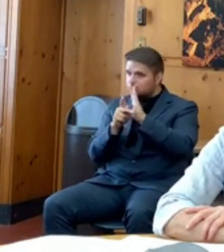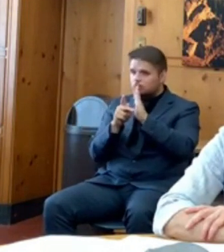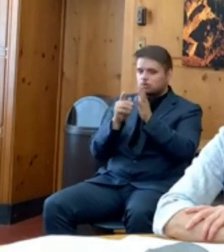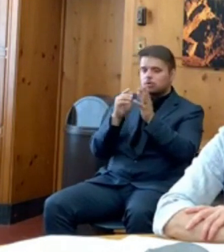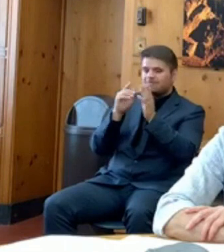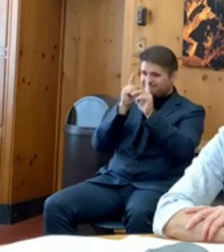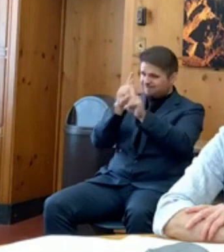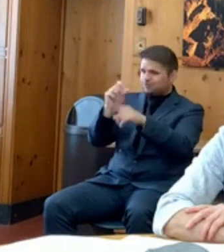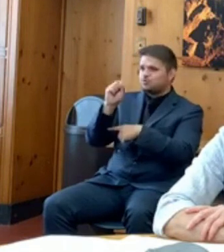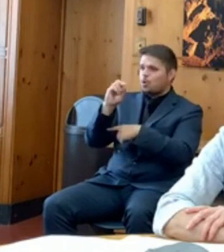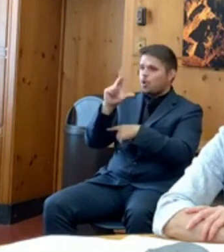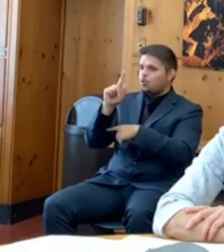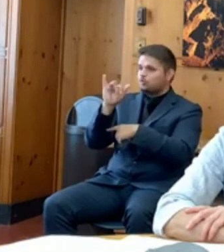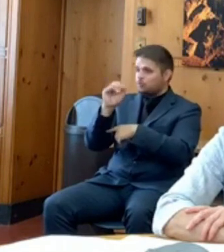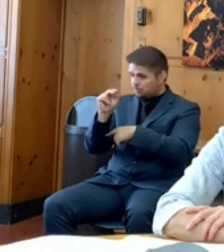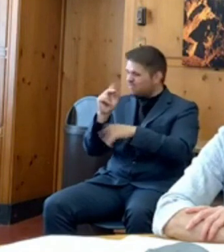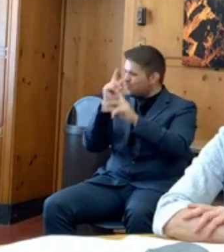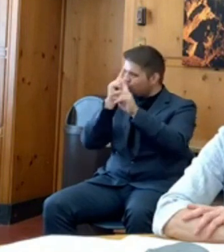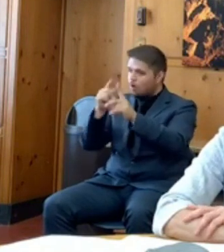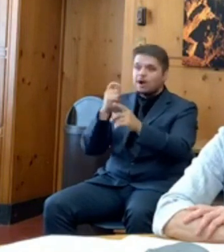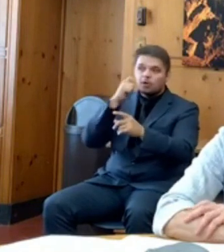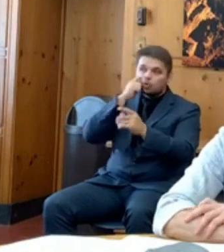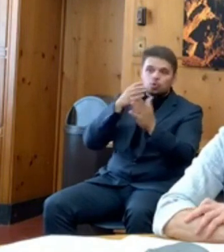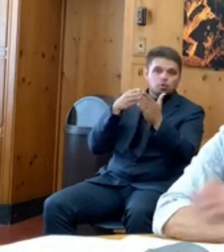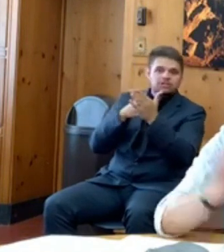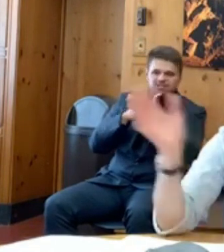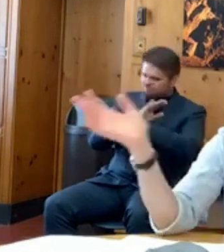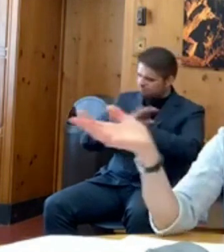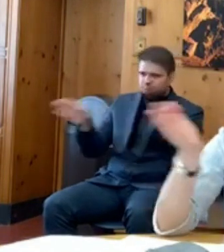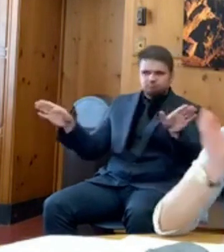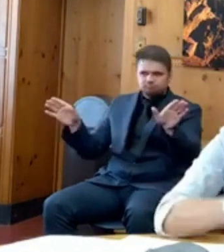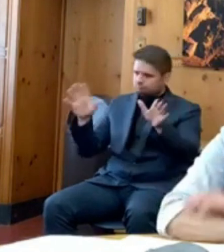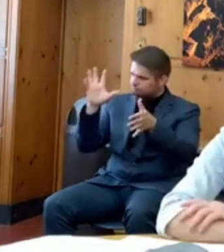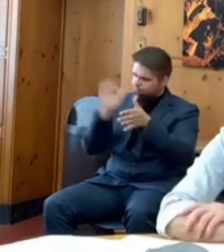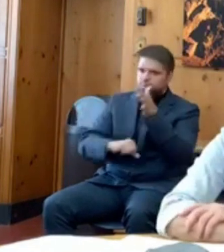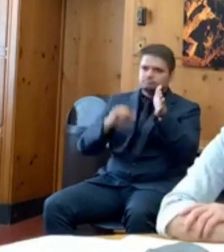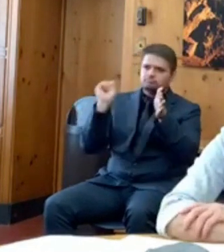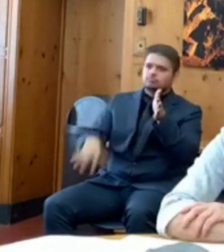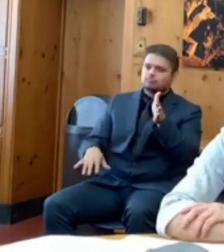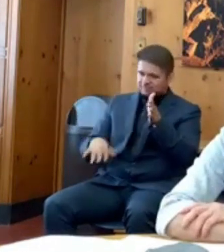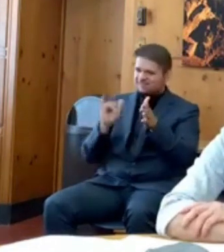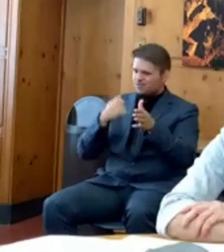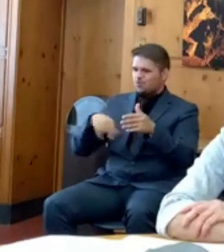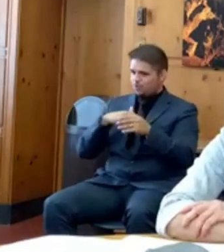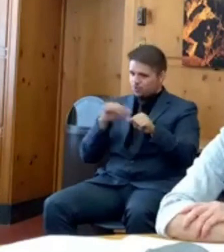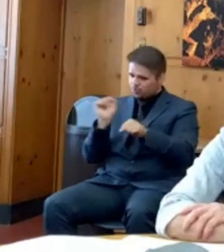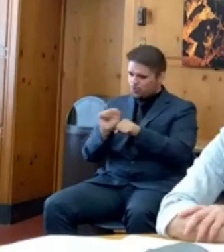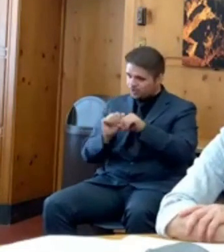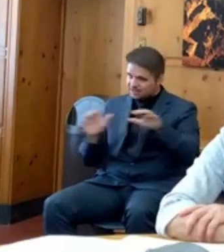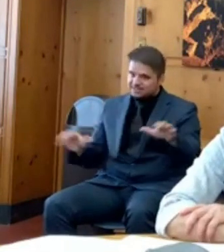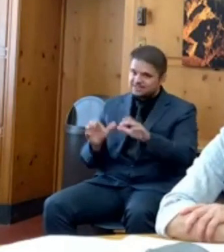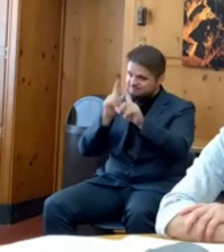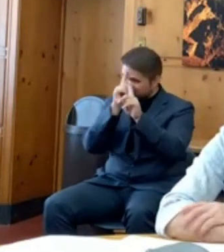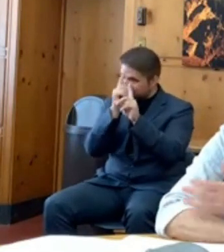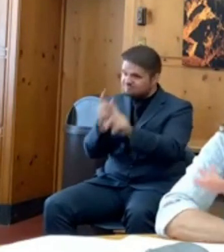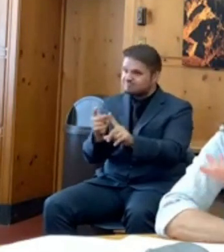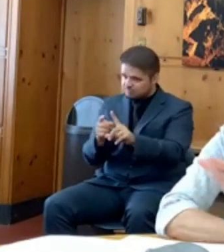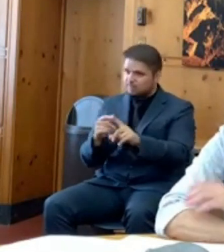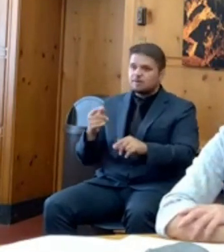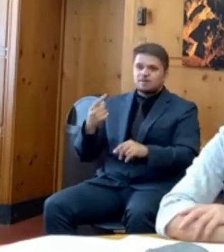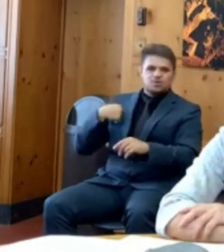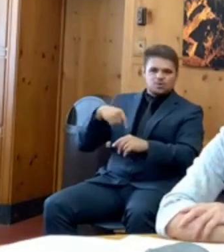these policies. So I'm very much looking forward to this work. I think that it's work that we can all do together.